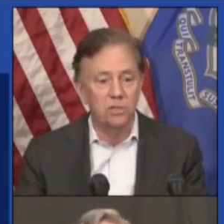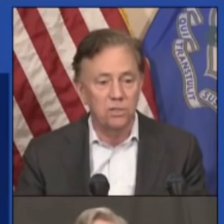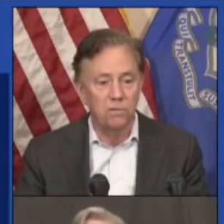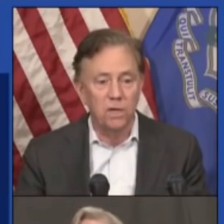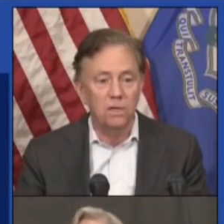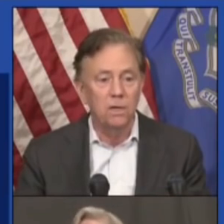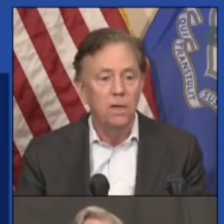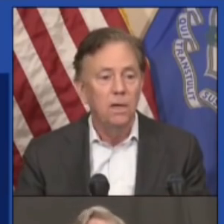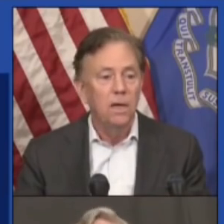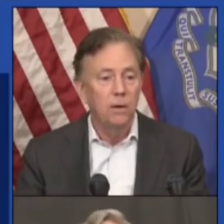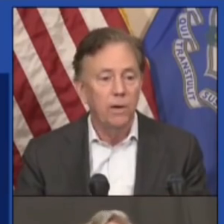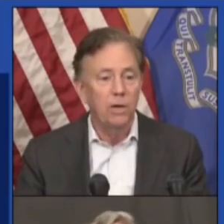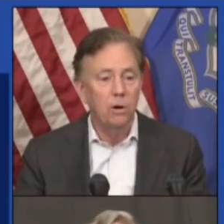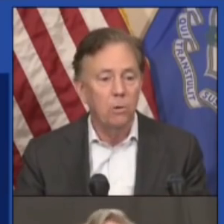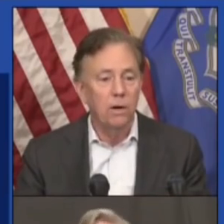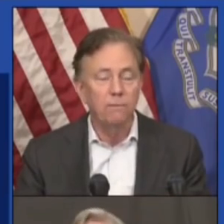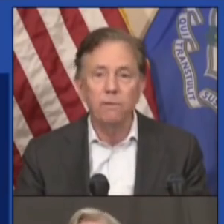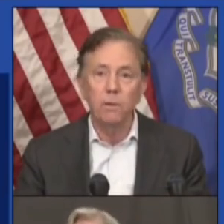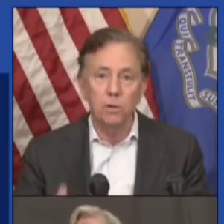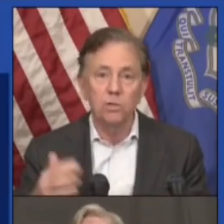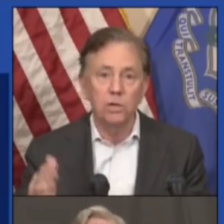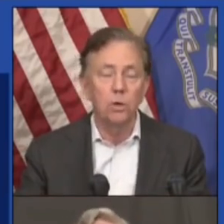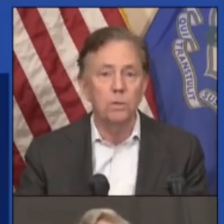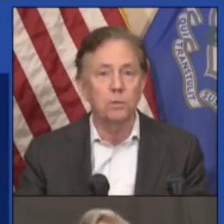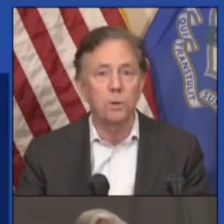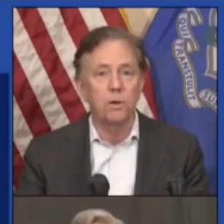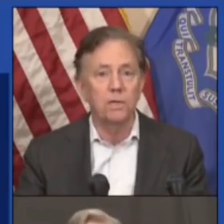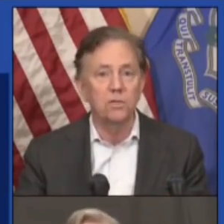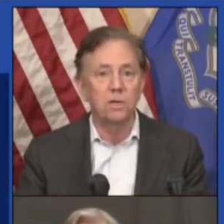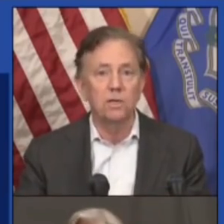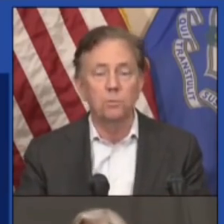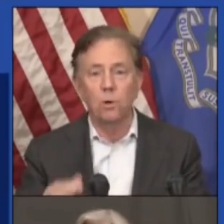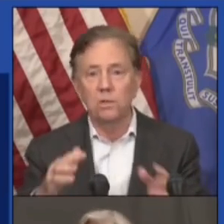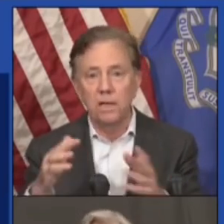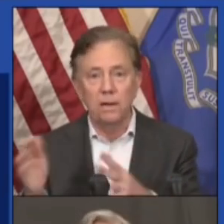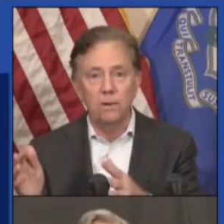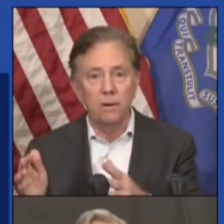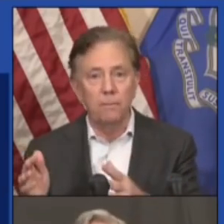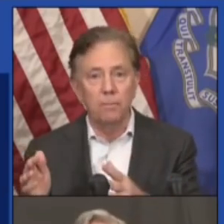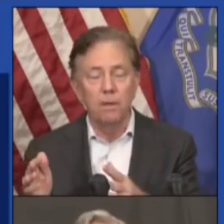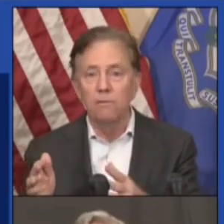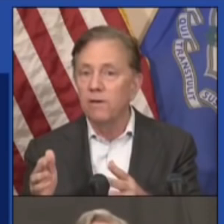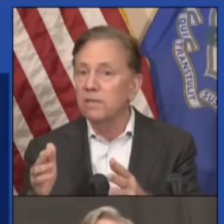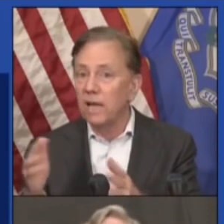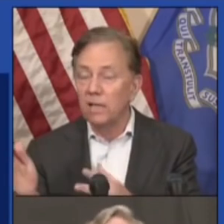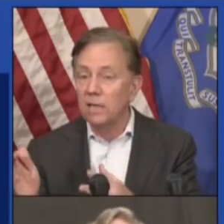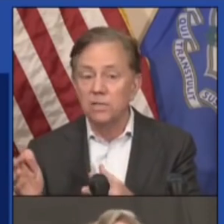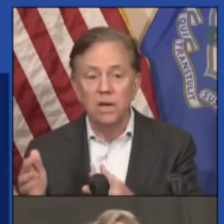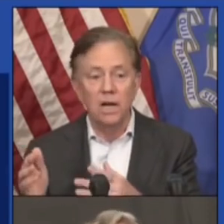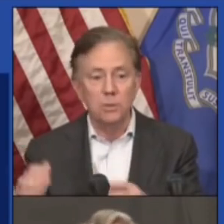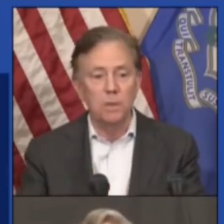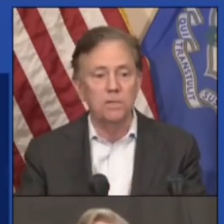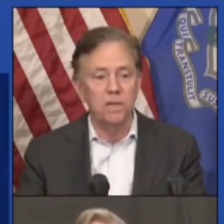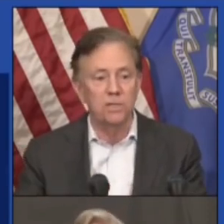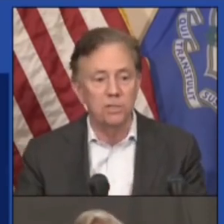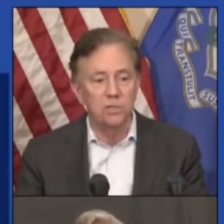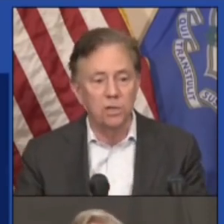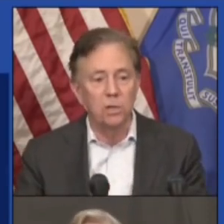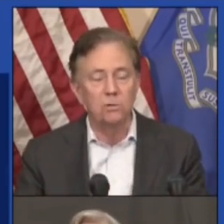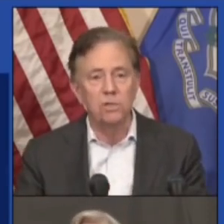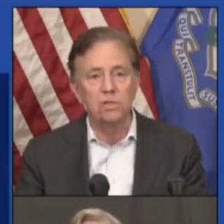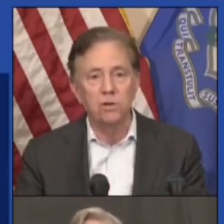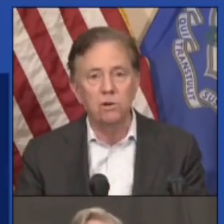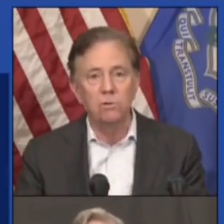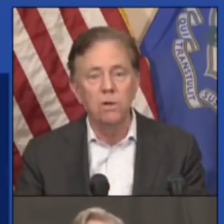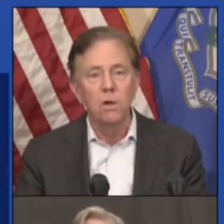vaccinations have done. And we know from the nursing home experience that it's brought down fatalities and hospitalizations